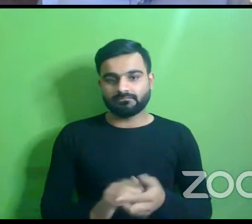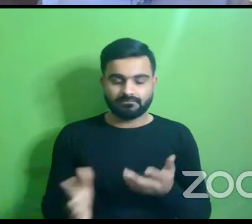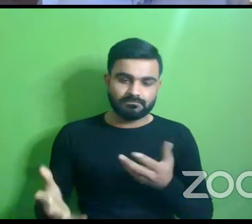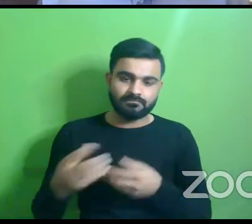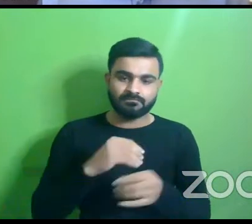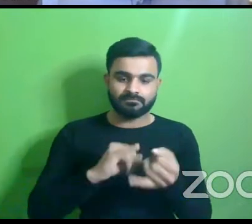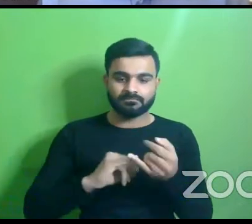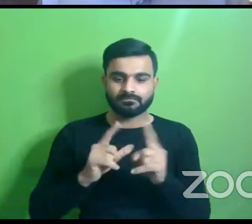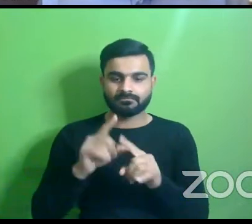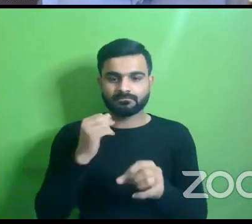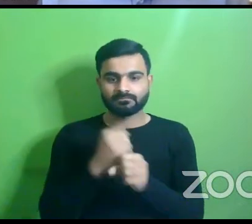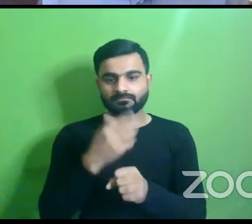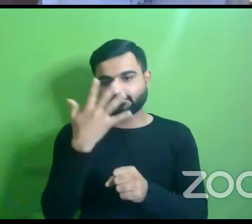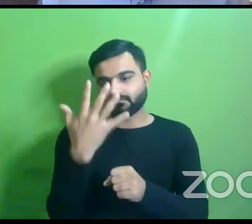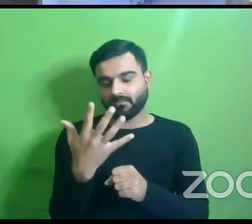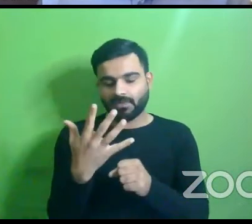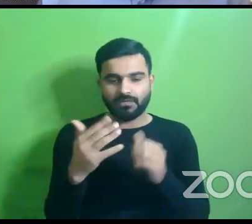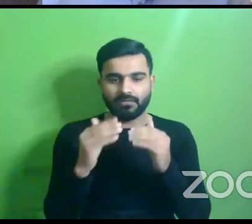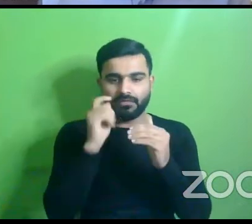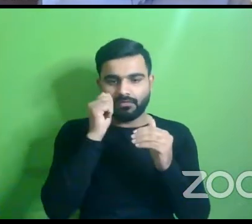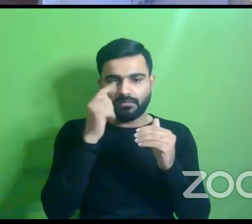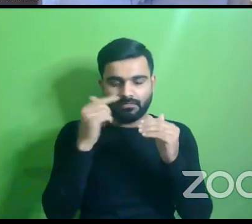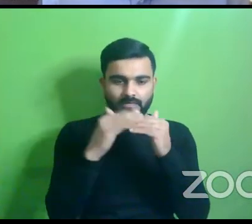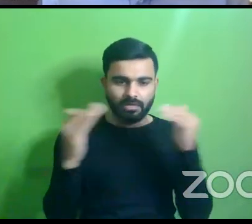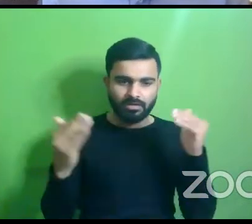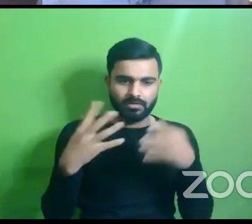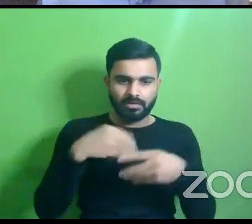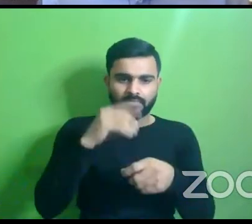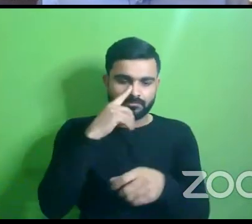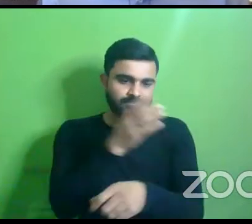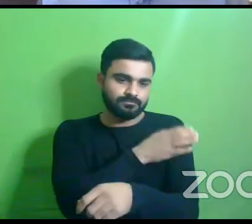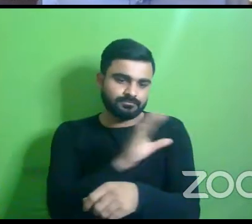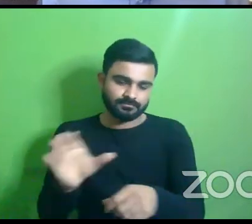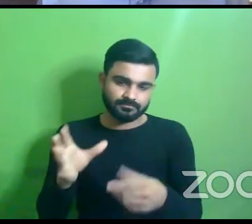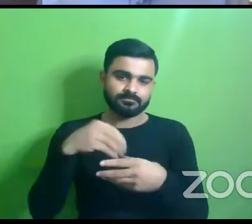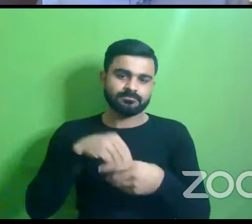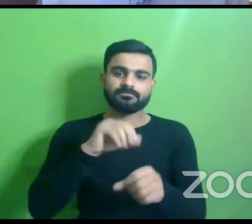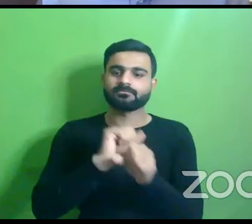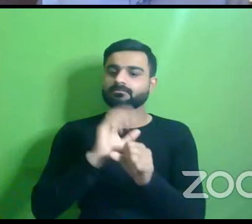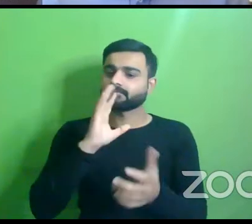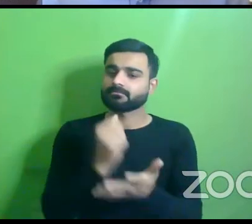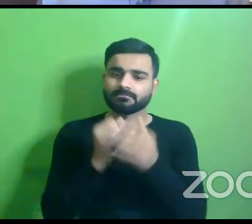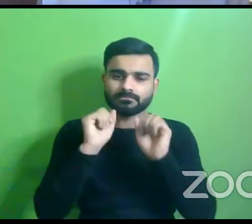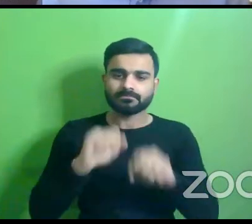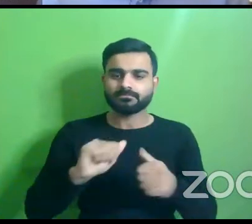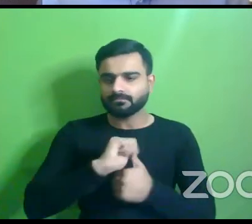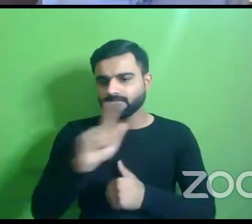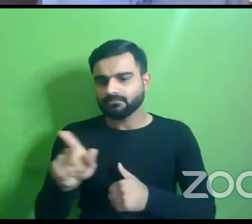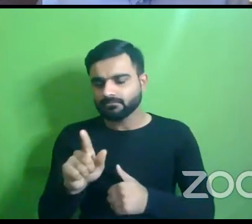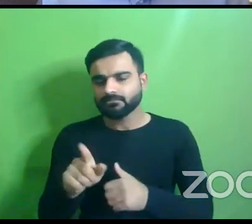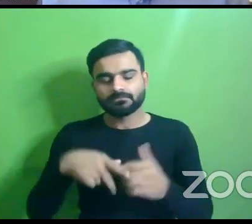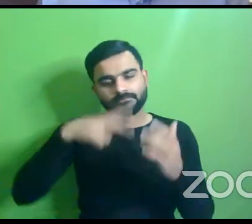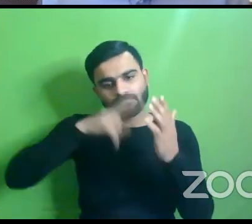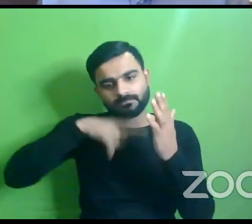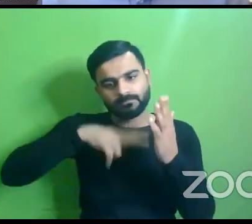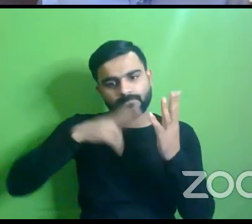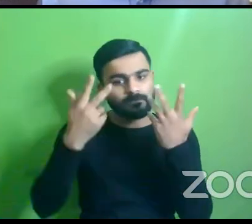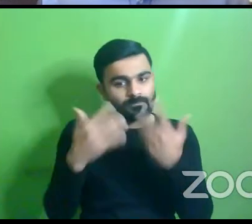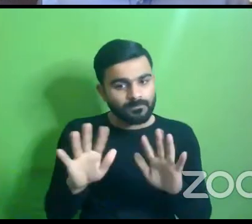5 which is on uh gender equality and women's empowerment and i'm sure we all have read about how